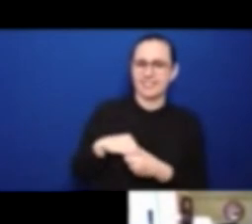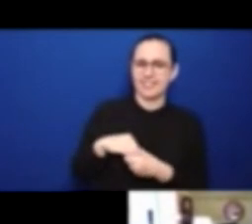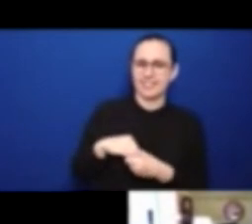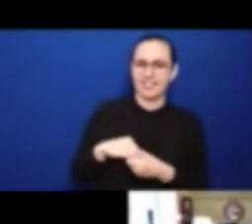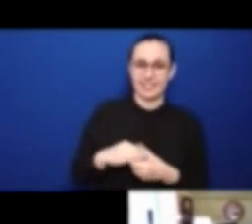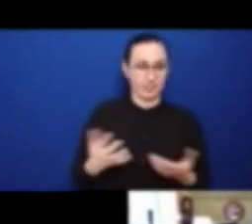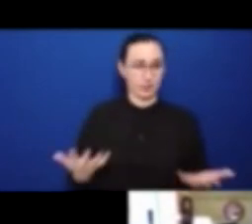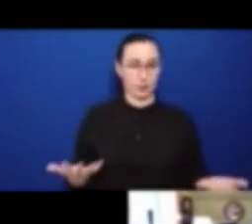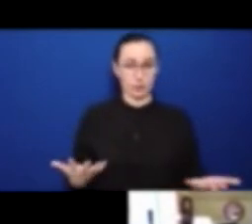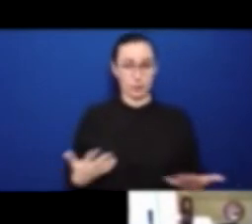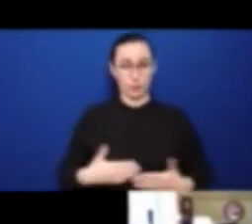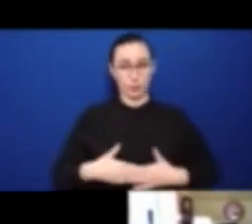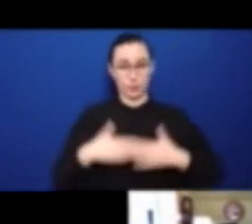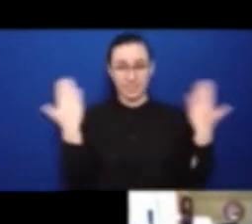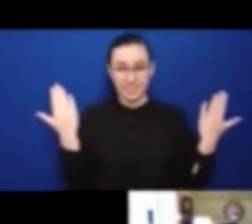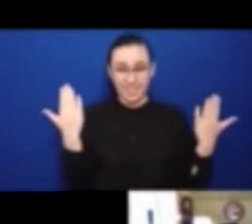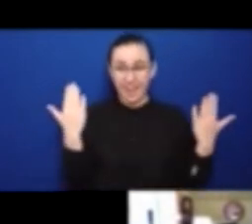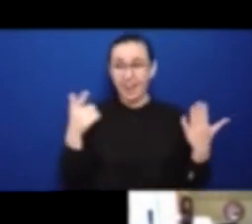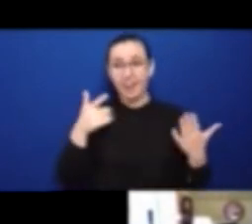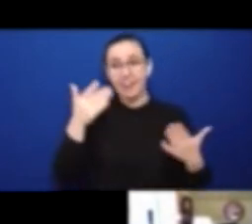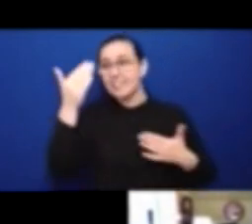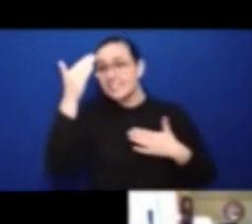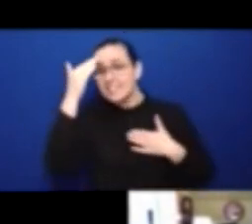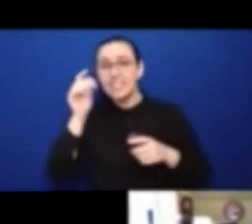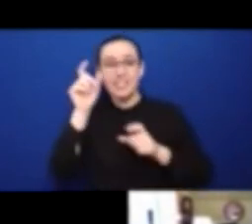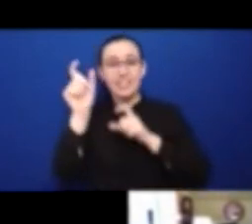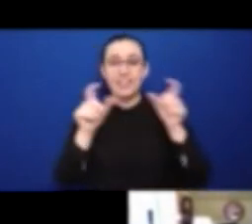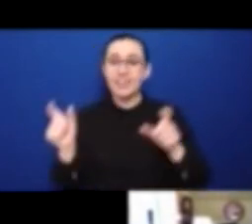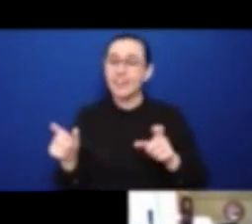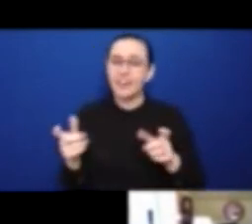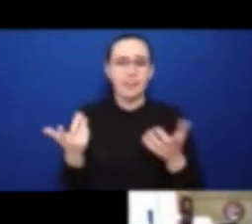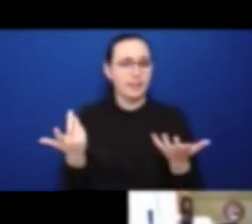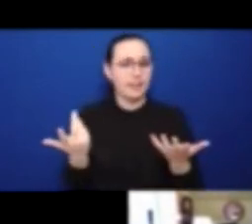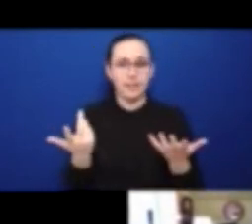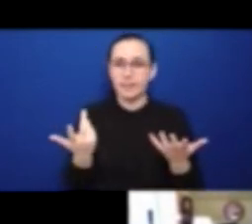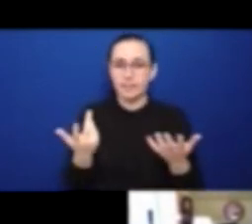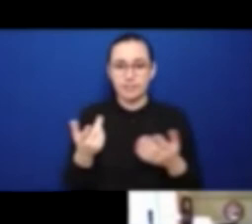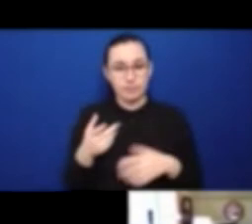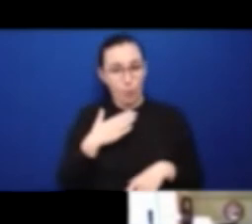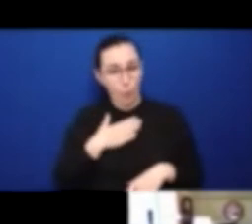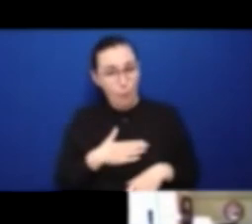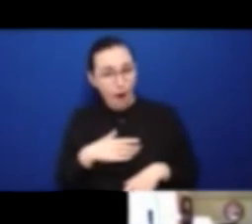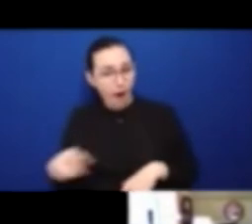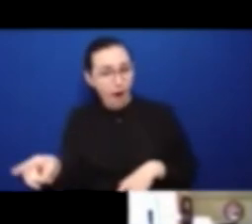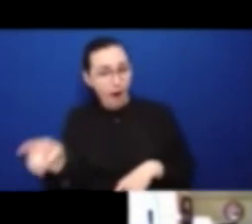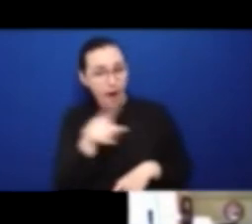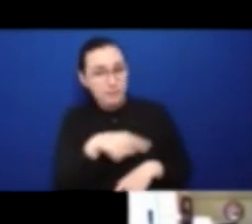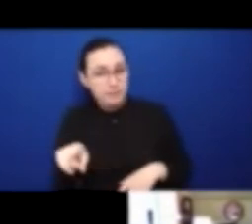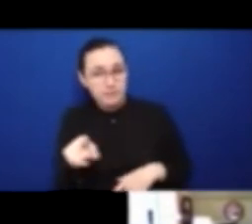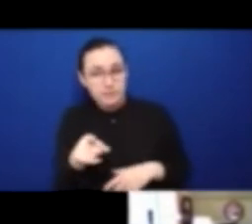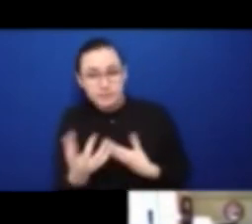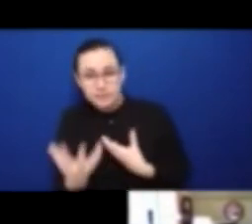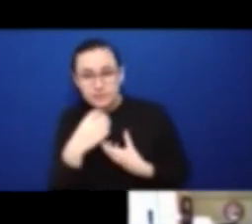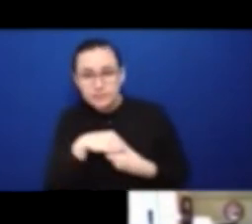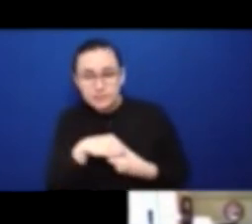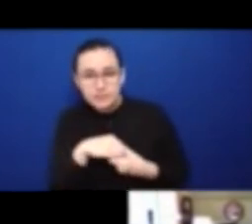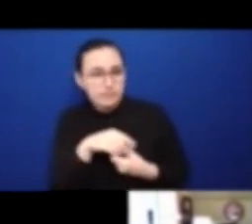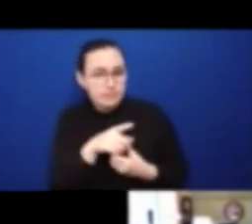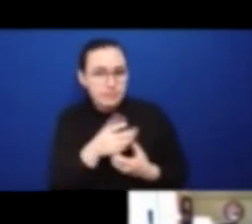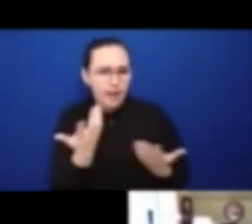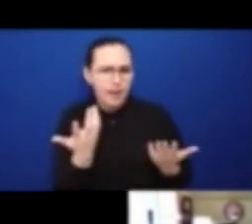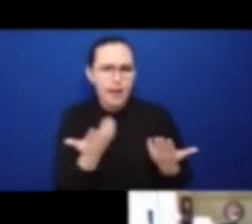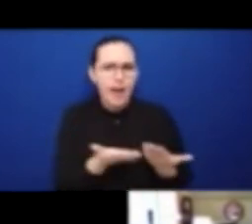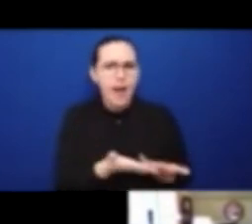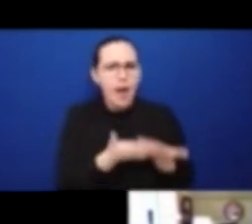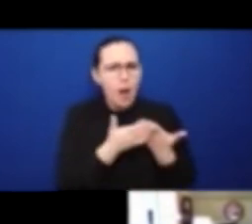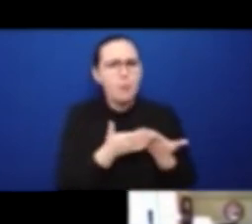disability rights approach to victim assistance and the mine ban treaty process. I think we have a